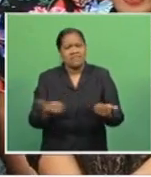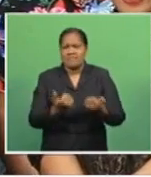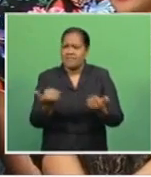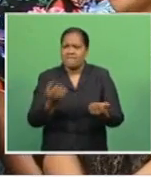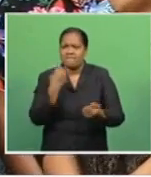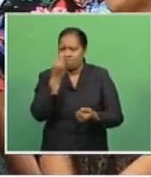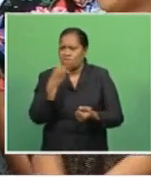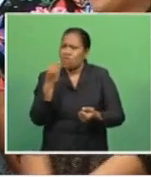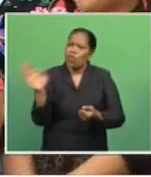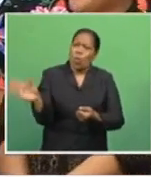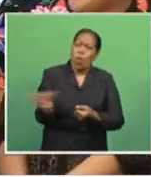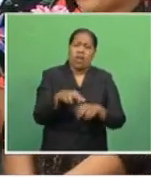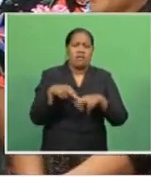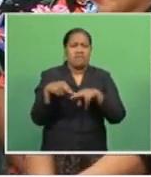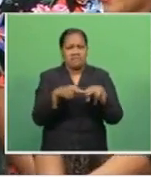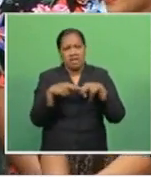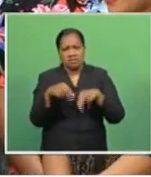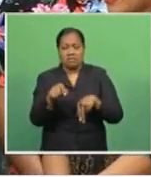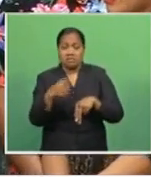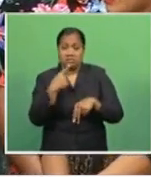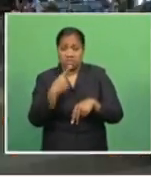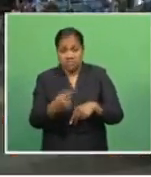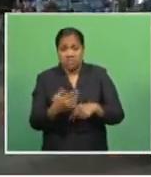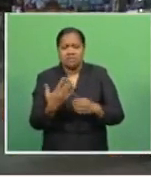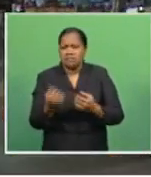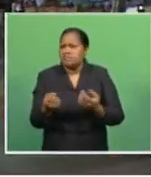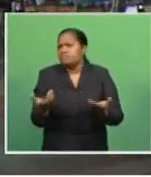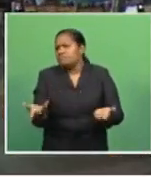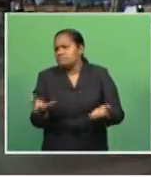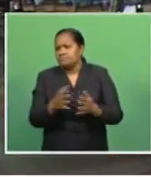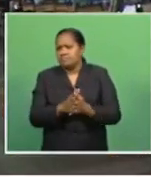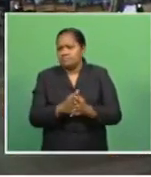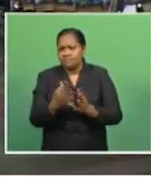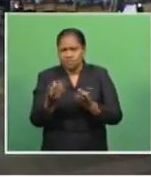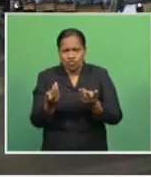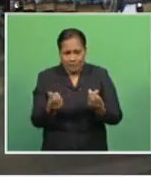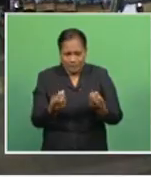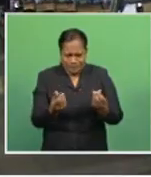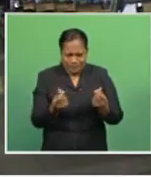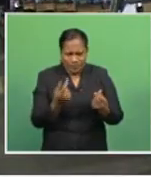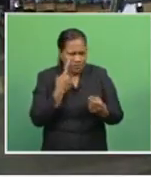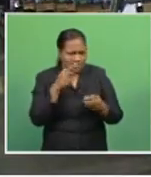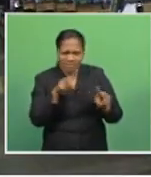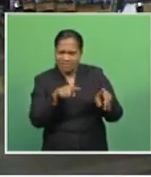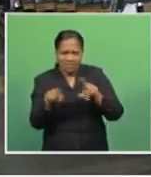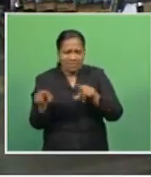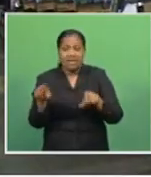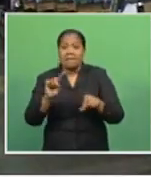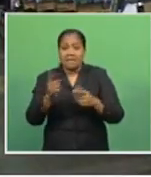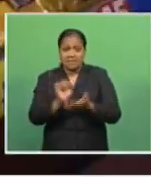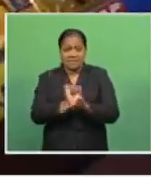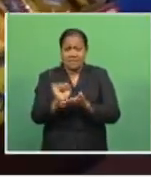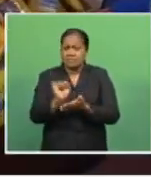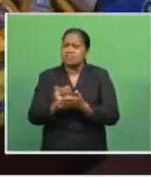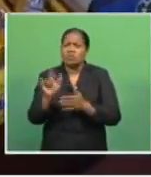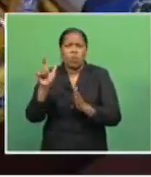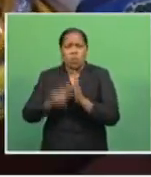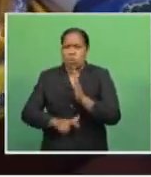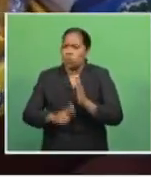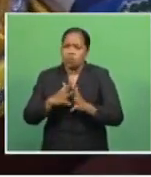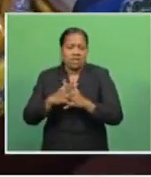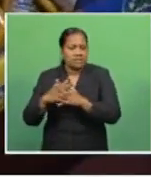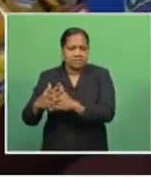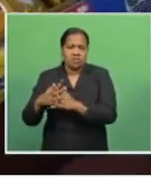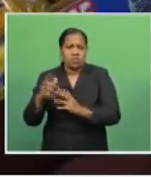in Fiji. Karan says there has since been a moderation in shopping behavior, but sales are low in the Western division due to the